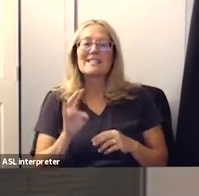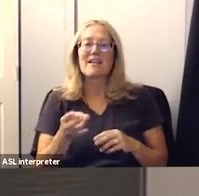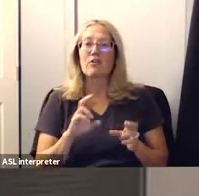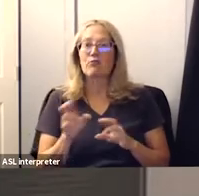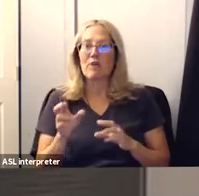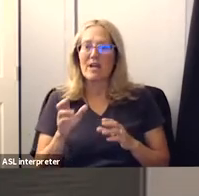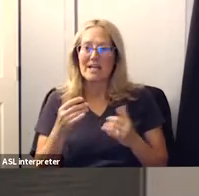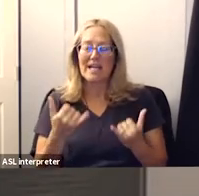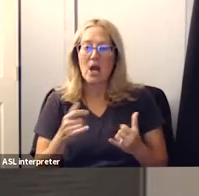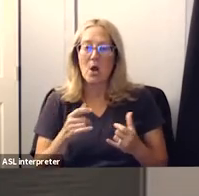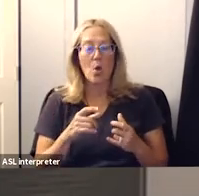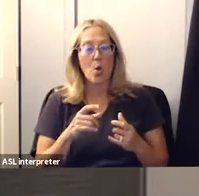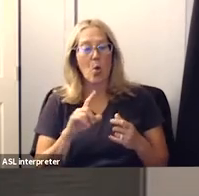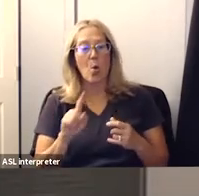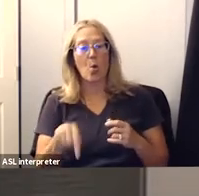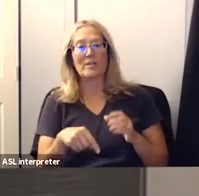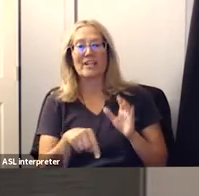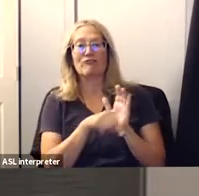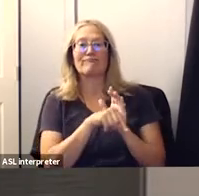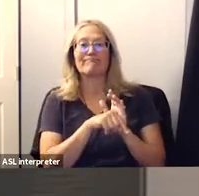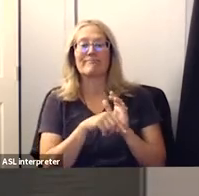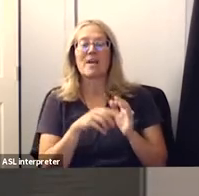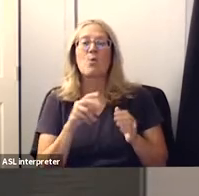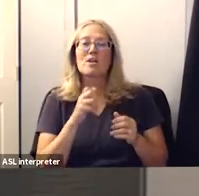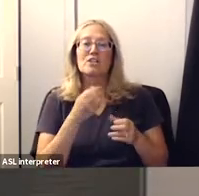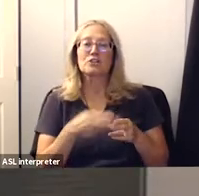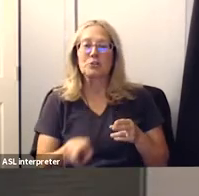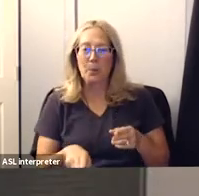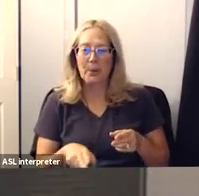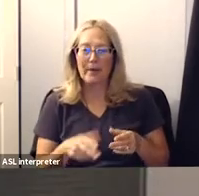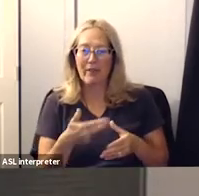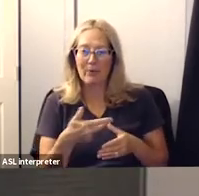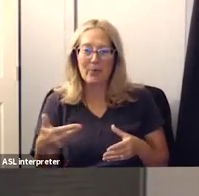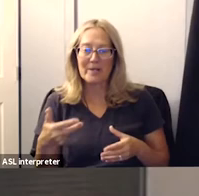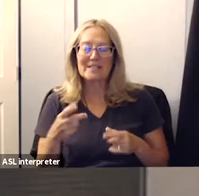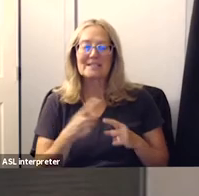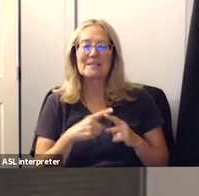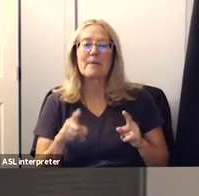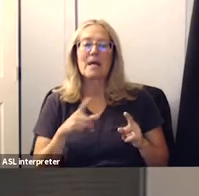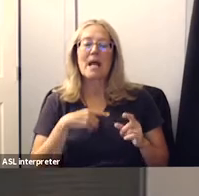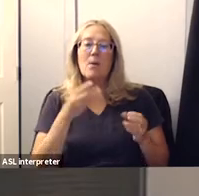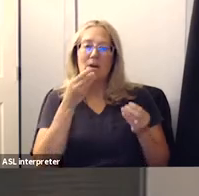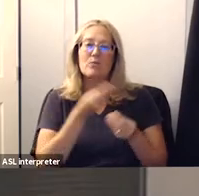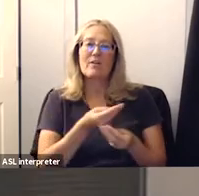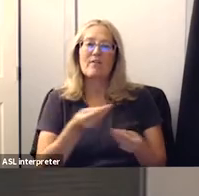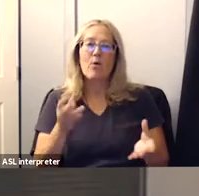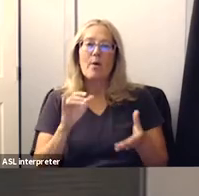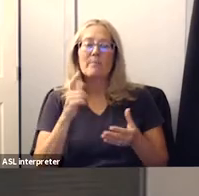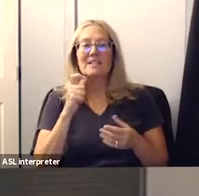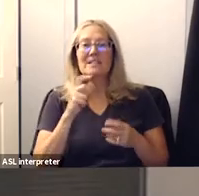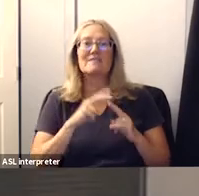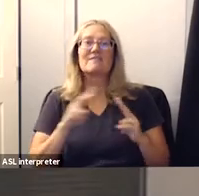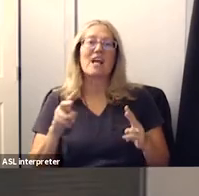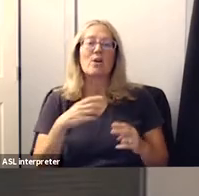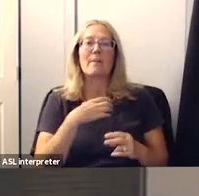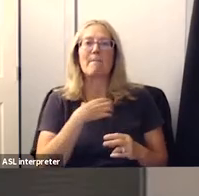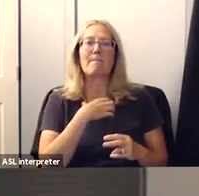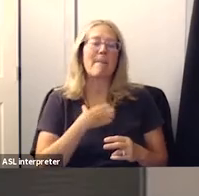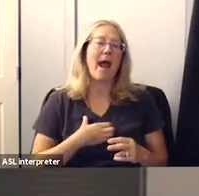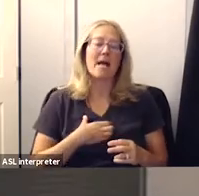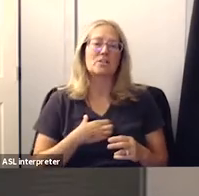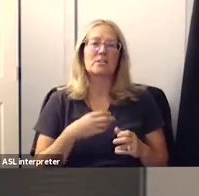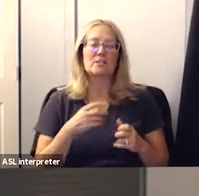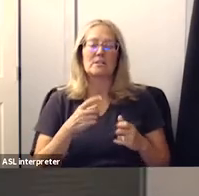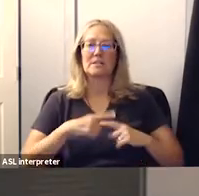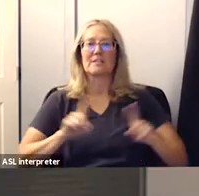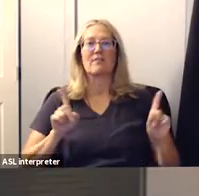criticism was that it was too short but i just wanted to pass that on because it was so um so passionate uh what a difference this has